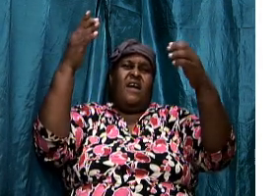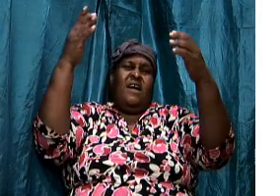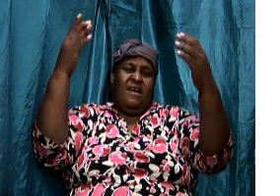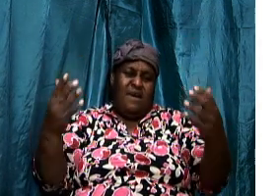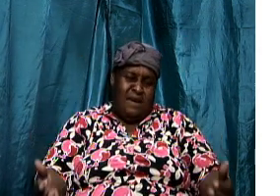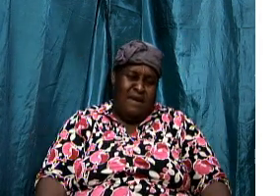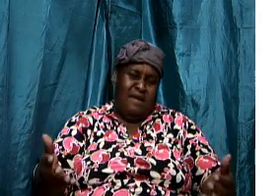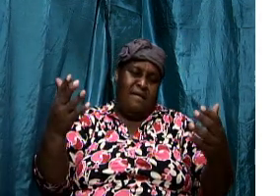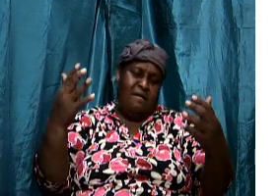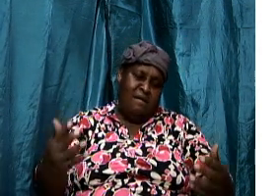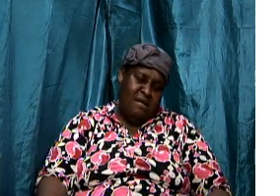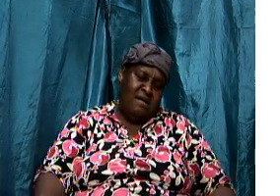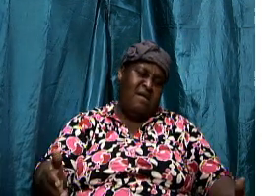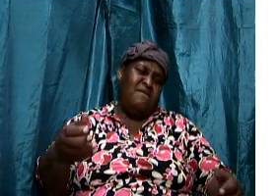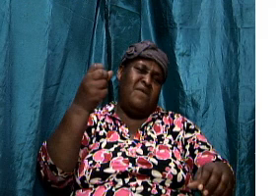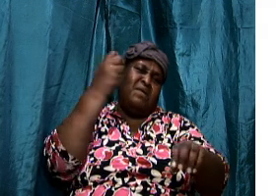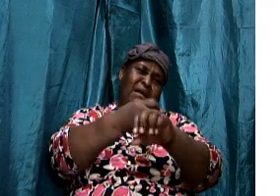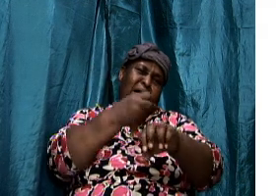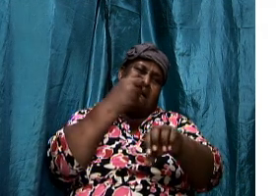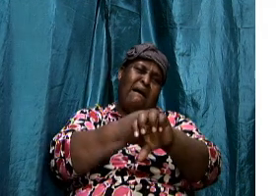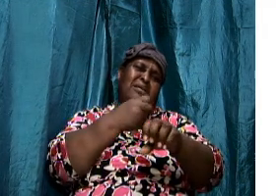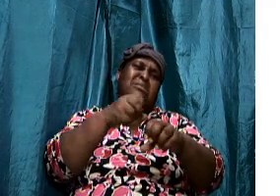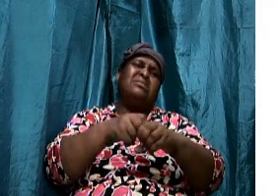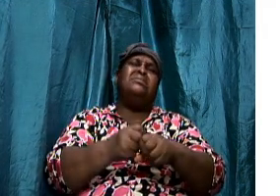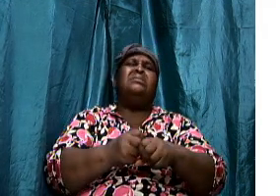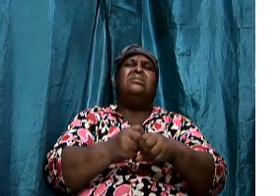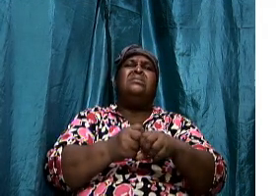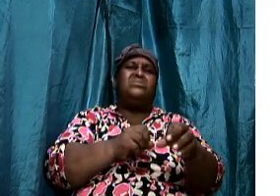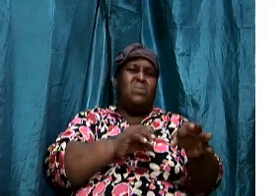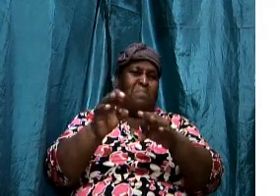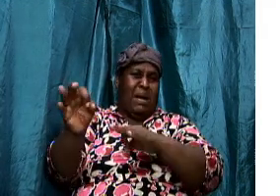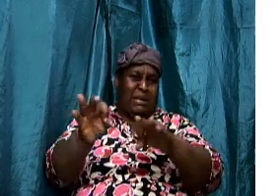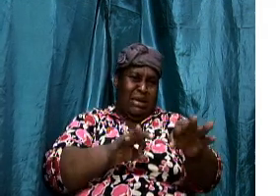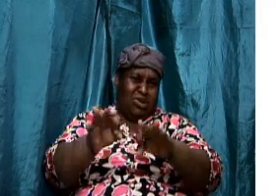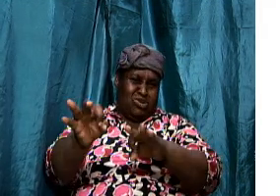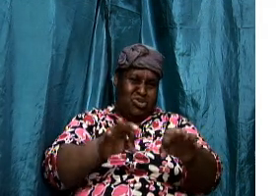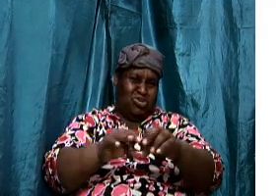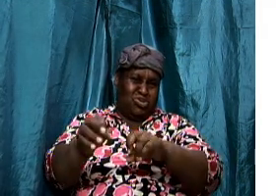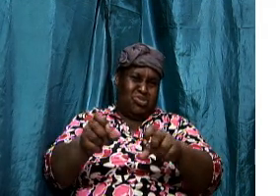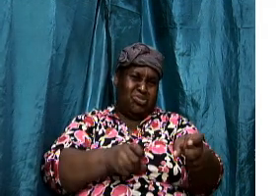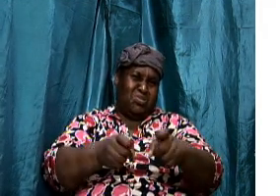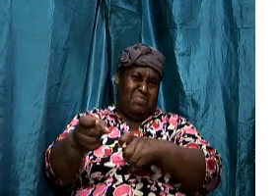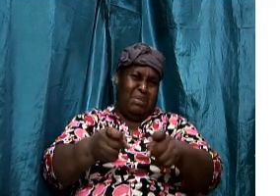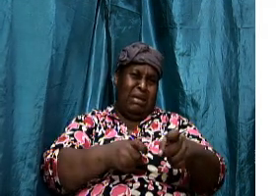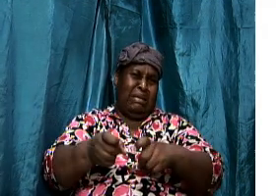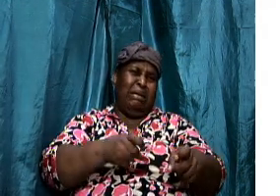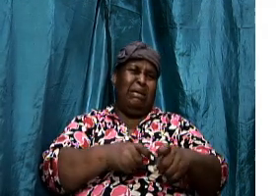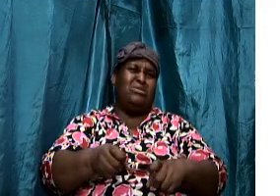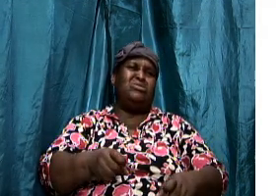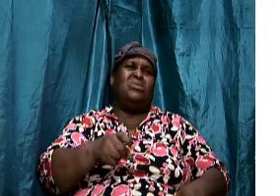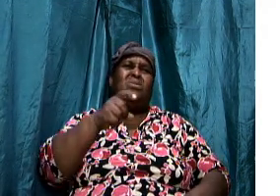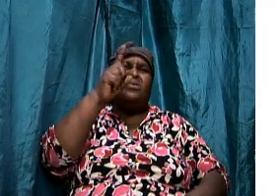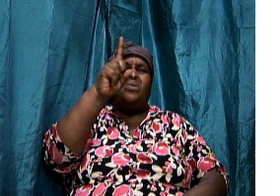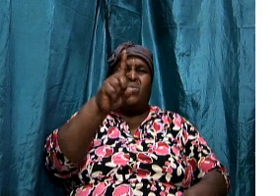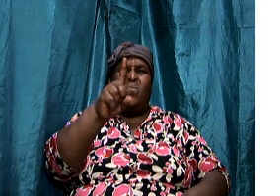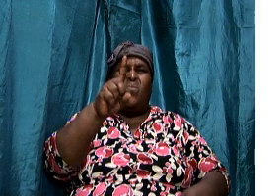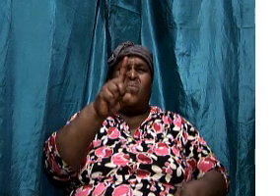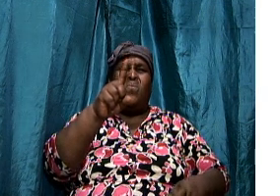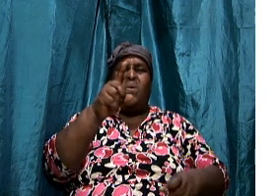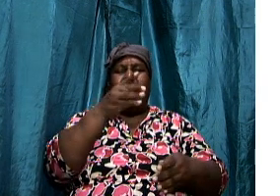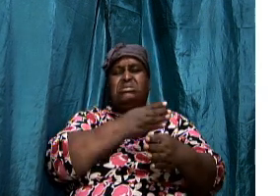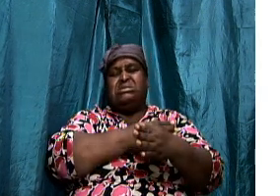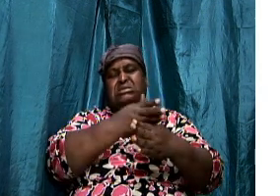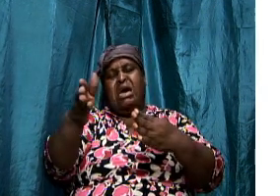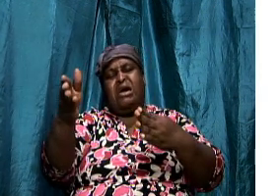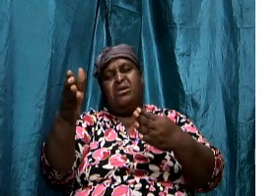sword and it was hard to maneuver. You know, it had a very long blade. One side was very sharp, but the